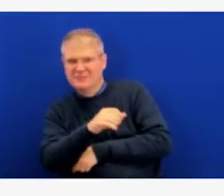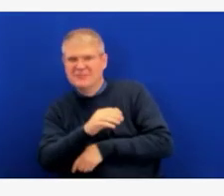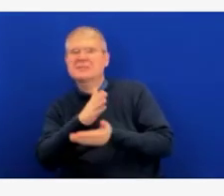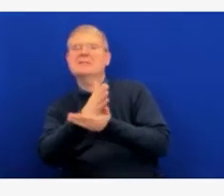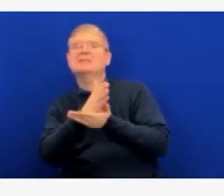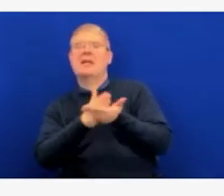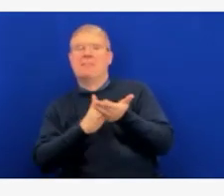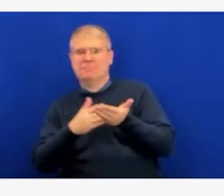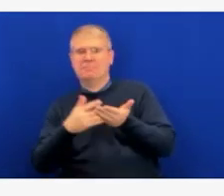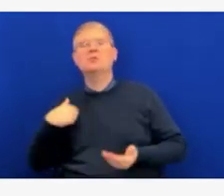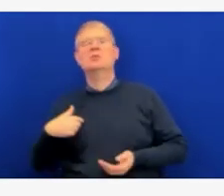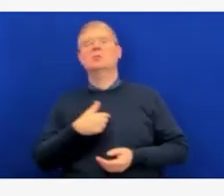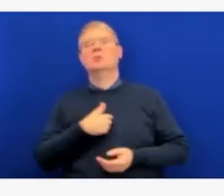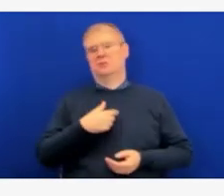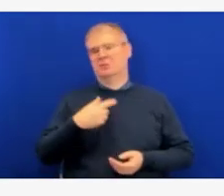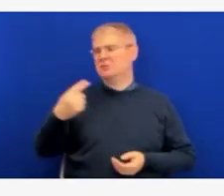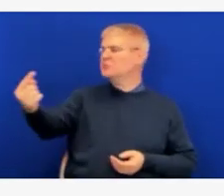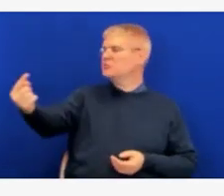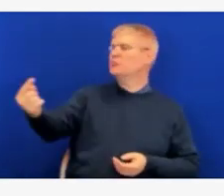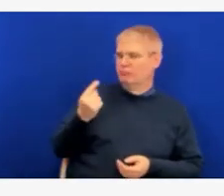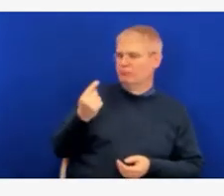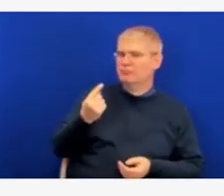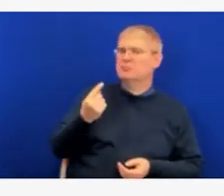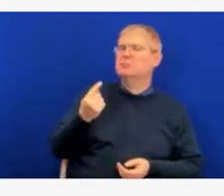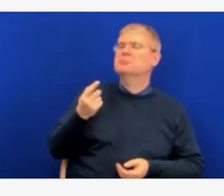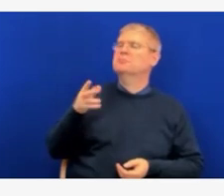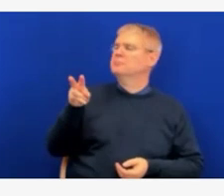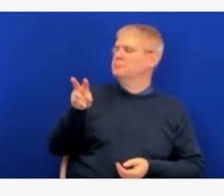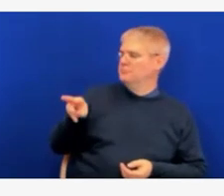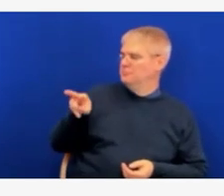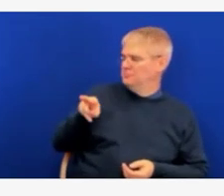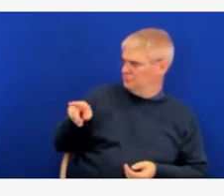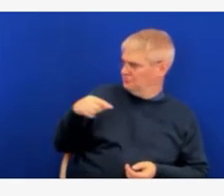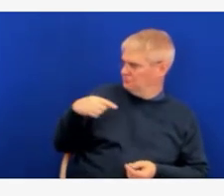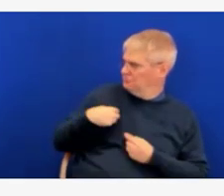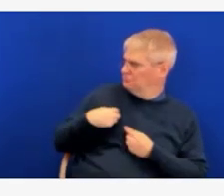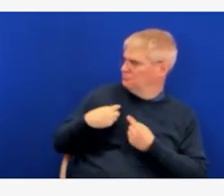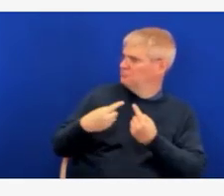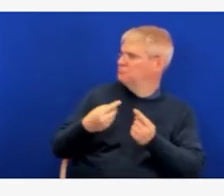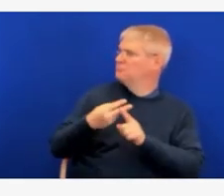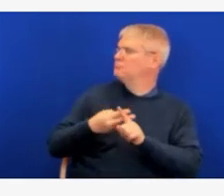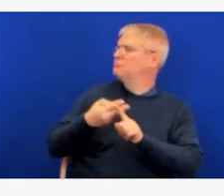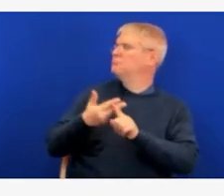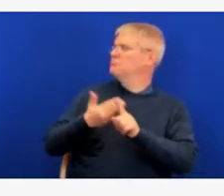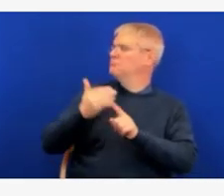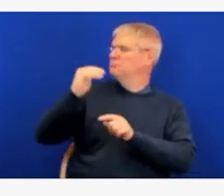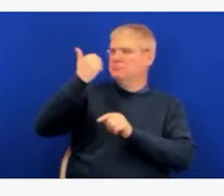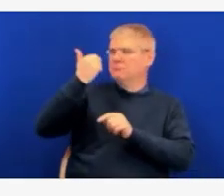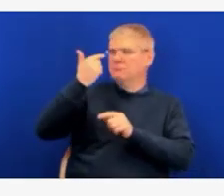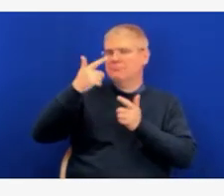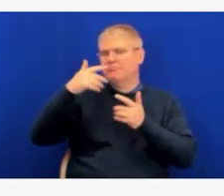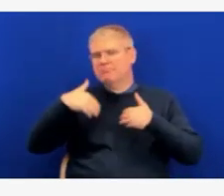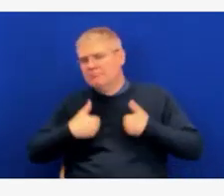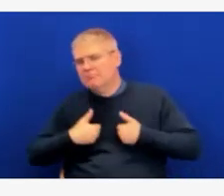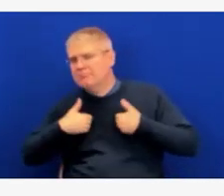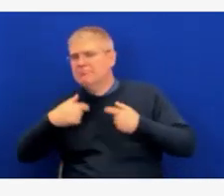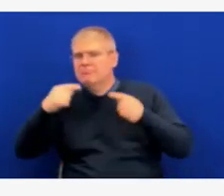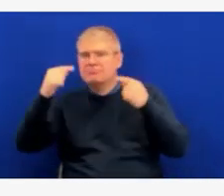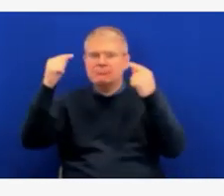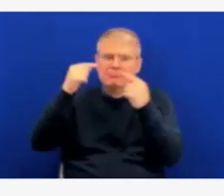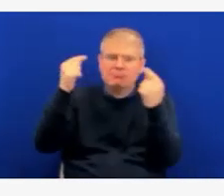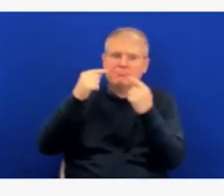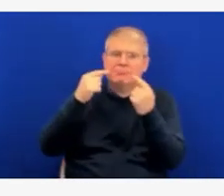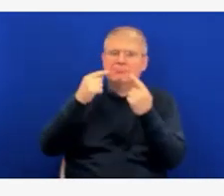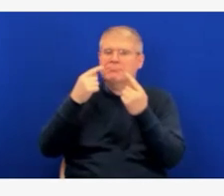specific identifiable case of COVID. And that's tricky too, because some of the early,